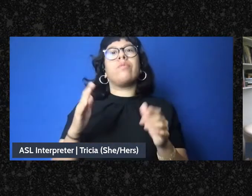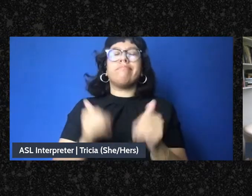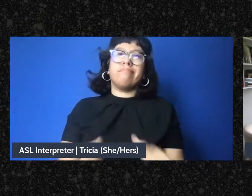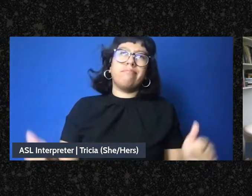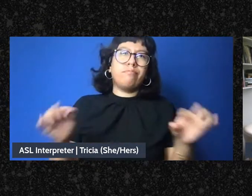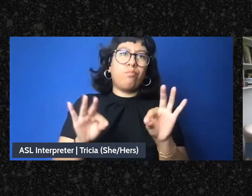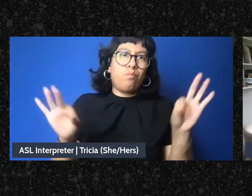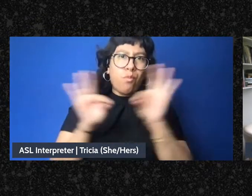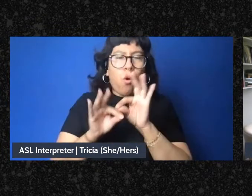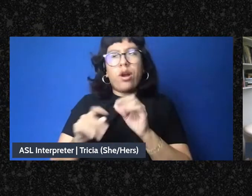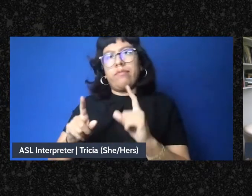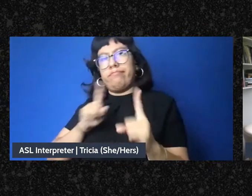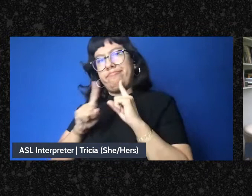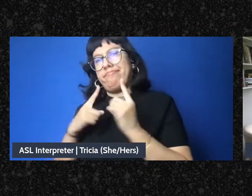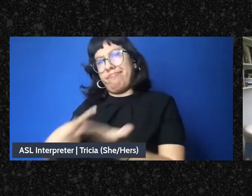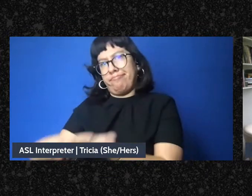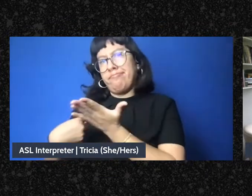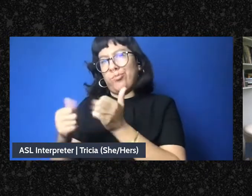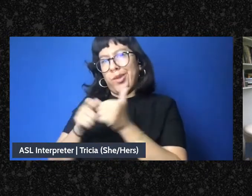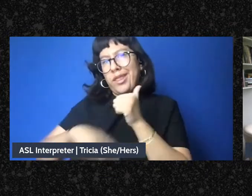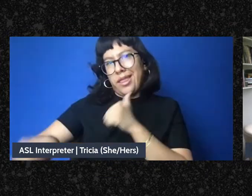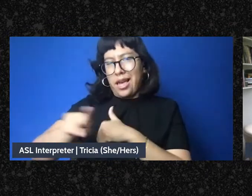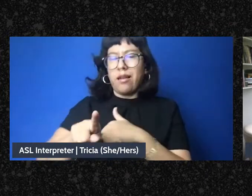here with them and with you.